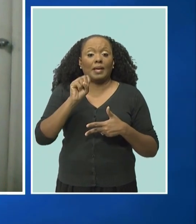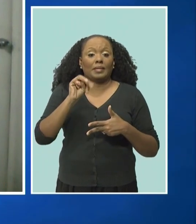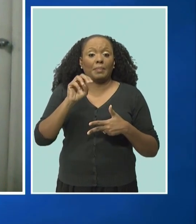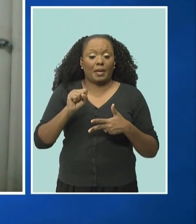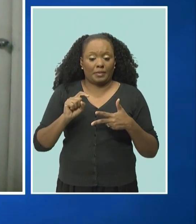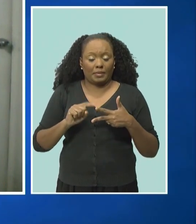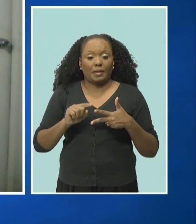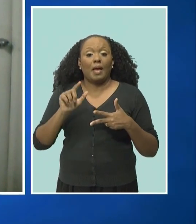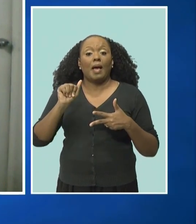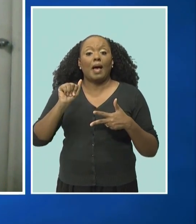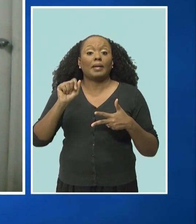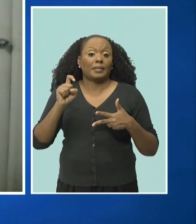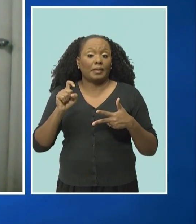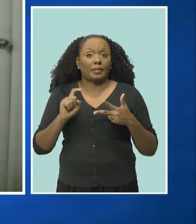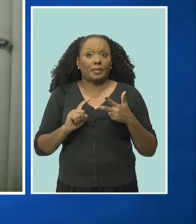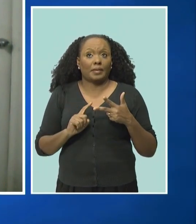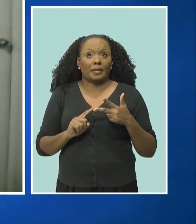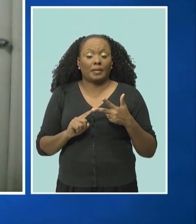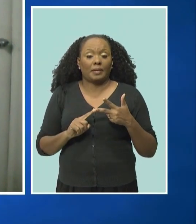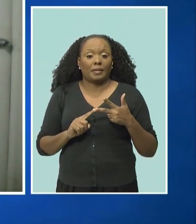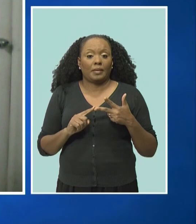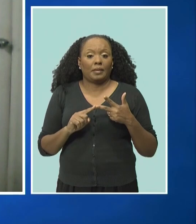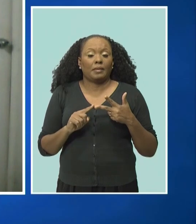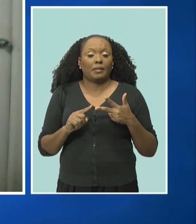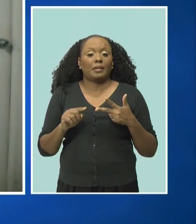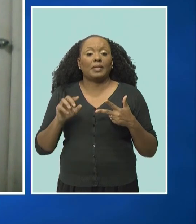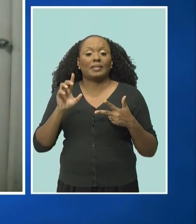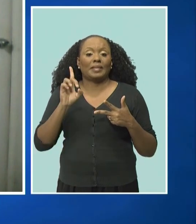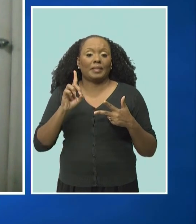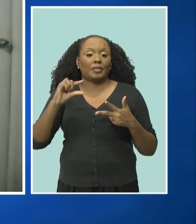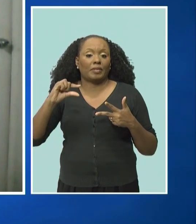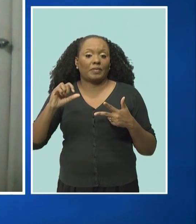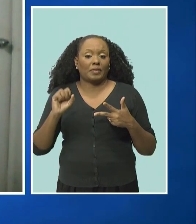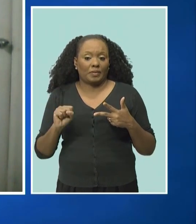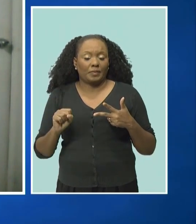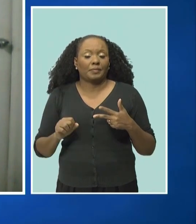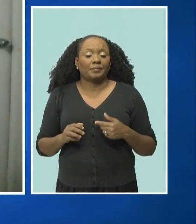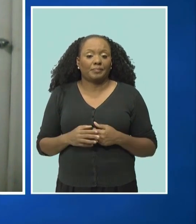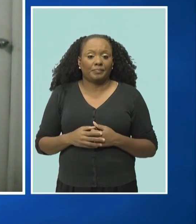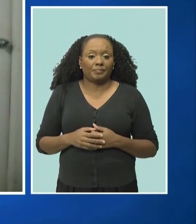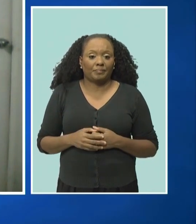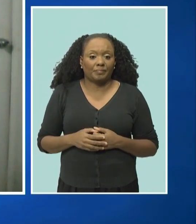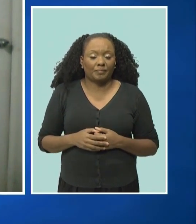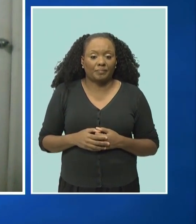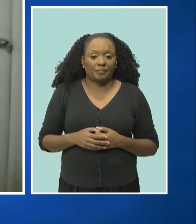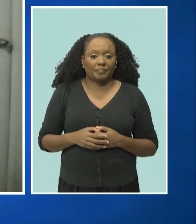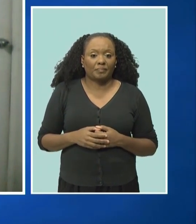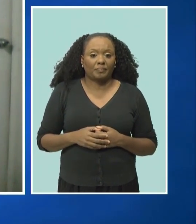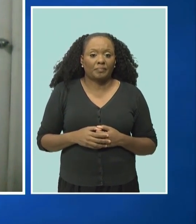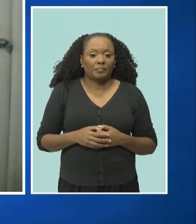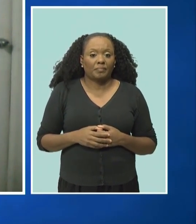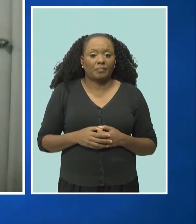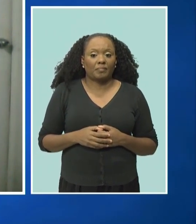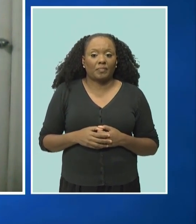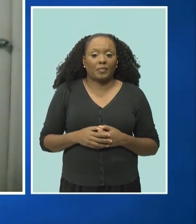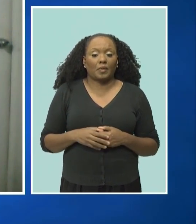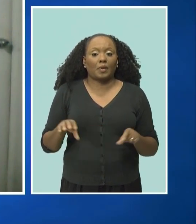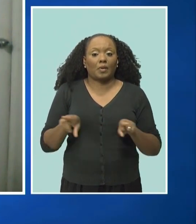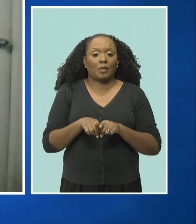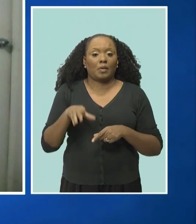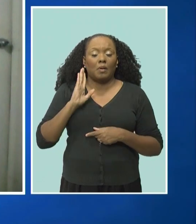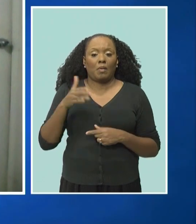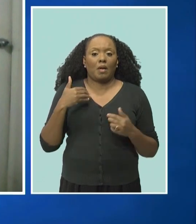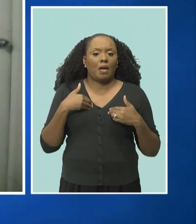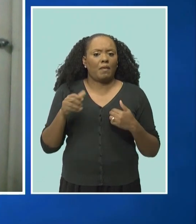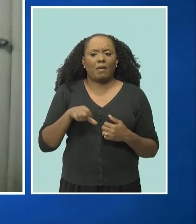Alexandra this weekend. And then we'll do the Dighton Griffith School on the third weekend. And this is at the start of some other public engagements